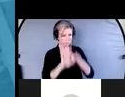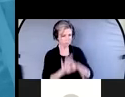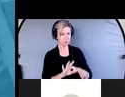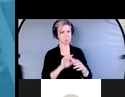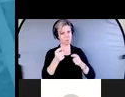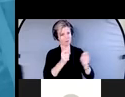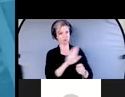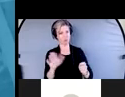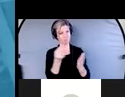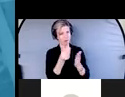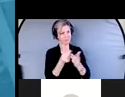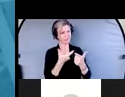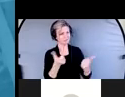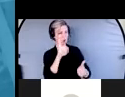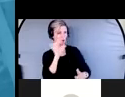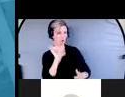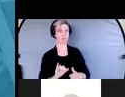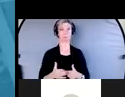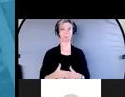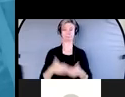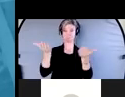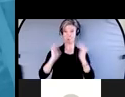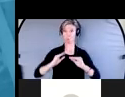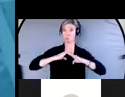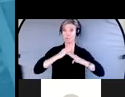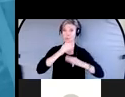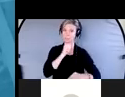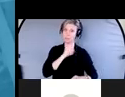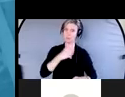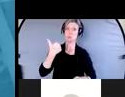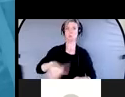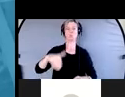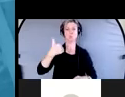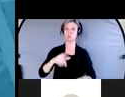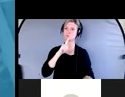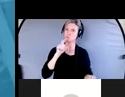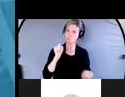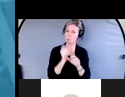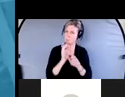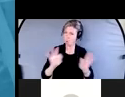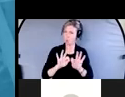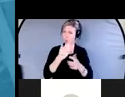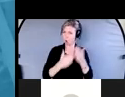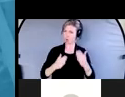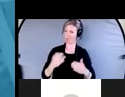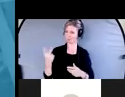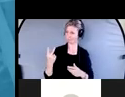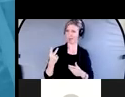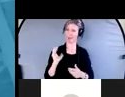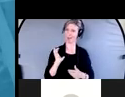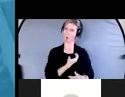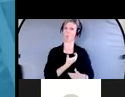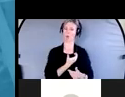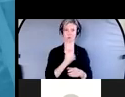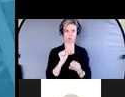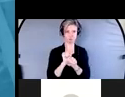Protecting seniors is really a big part of what we do, protecting investors. We work with an expert